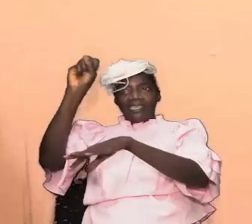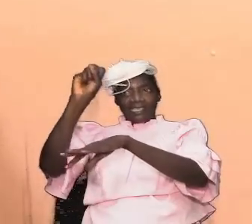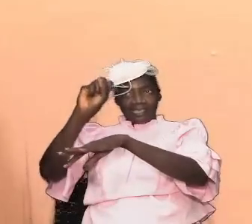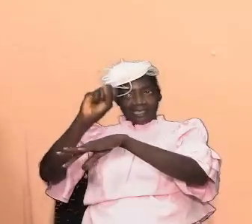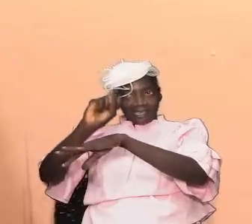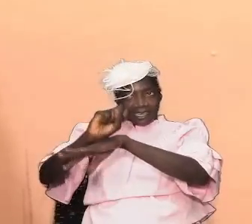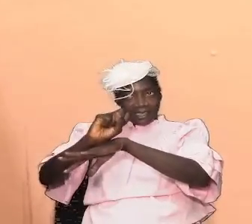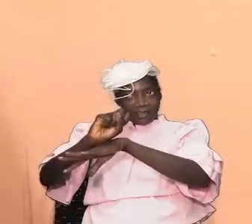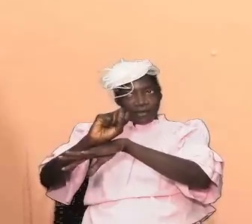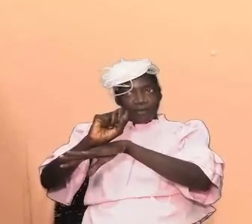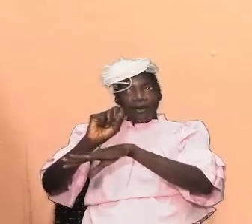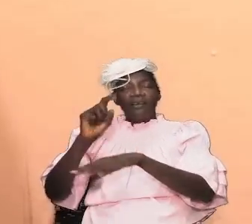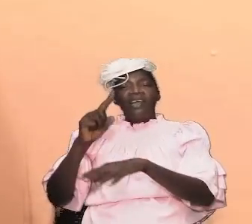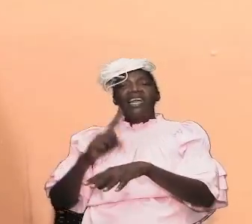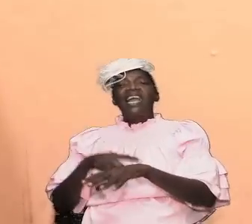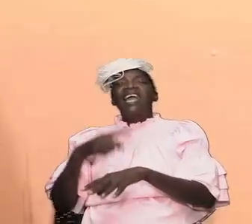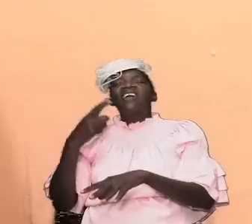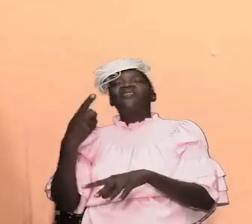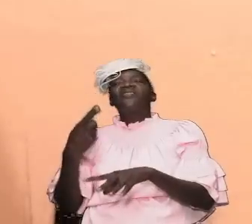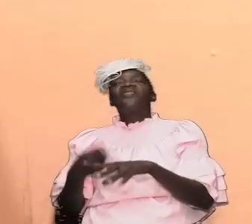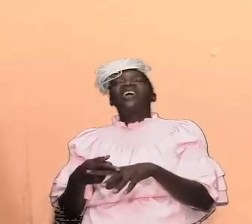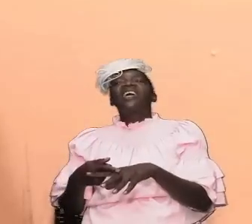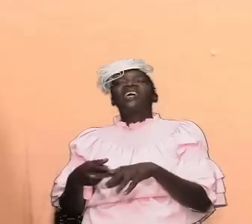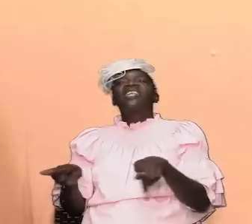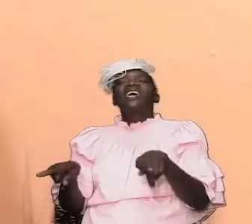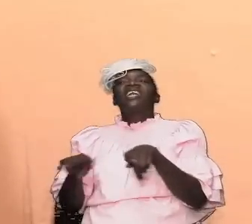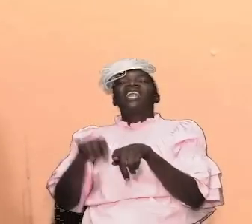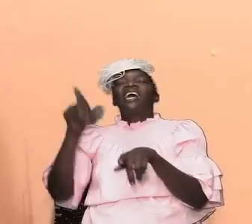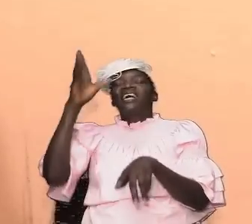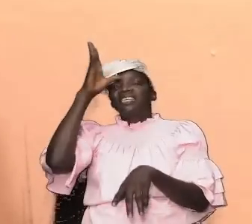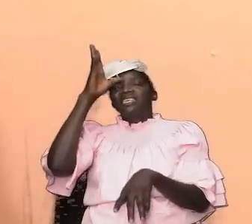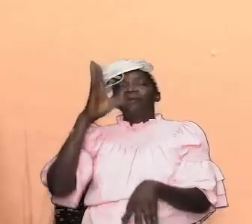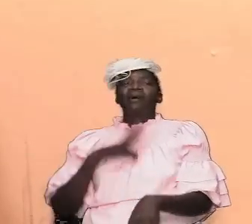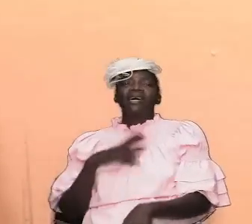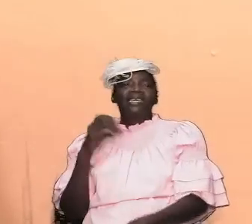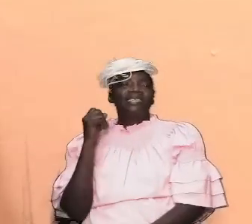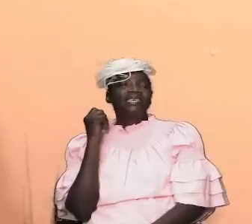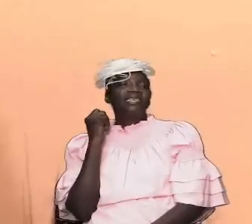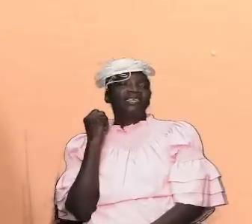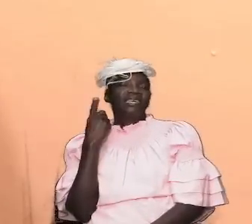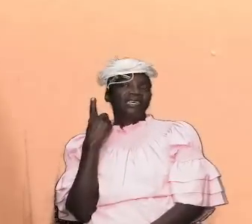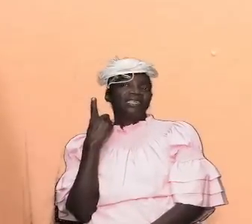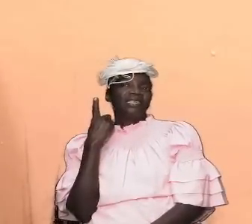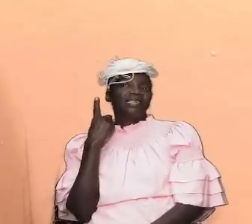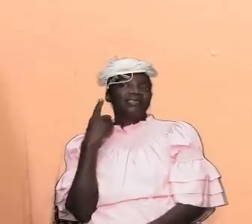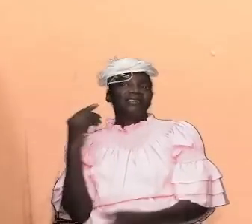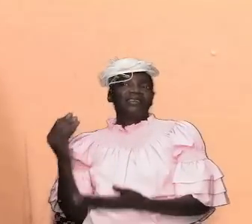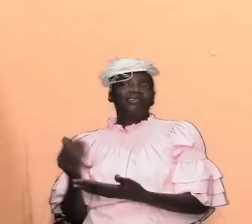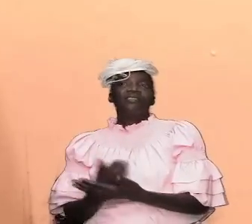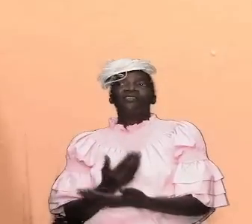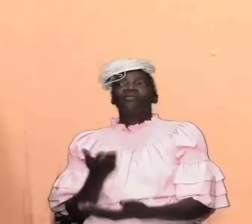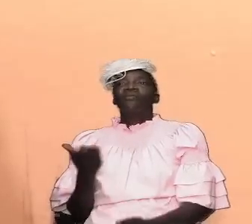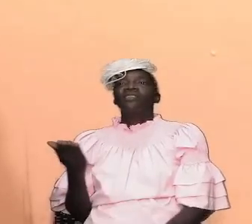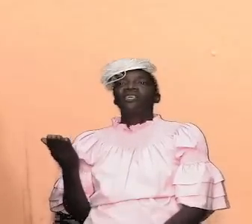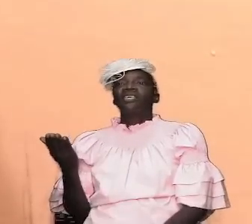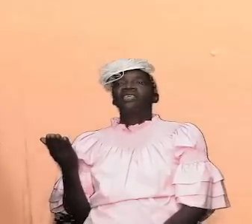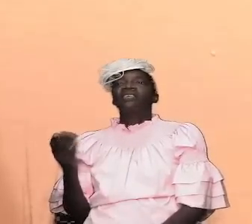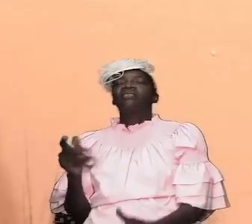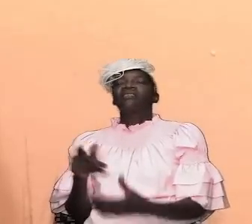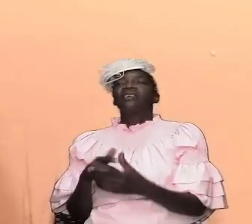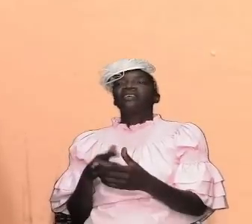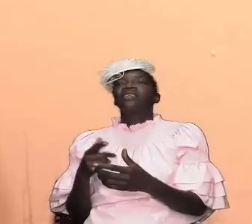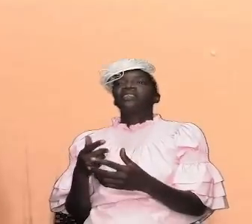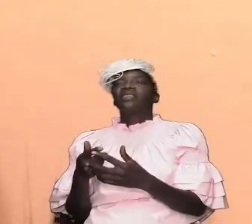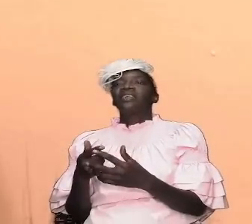then like asaph i believe we will understand some things and then we